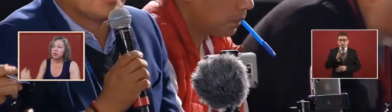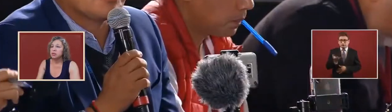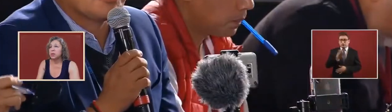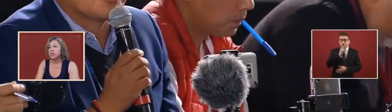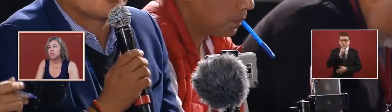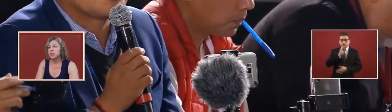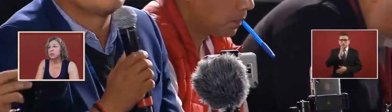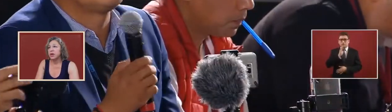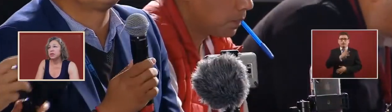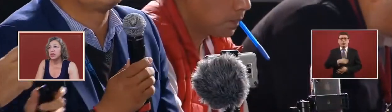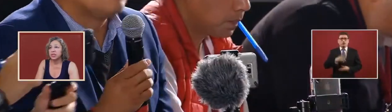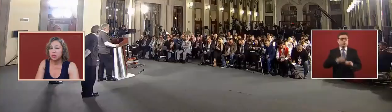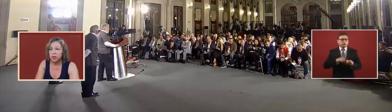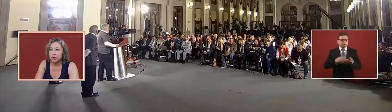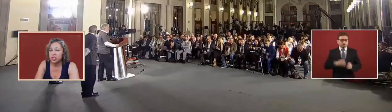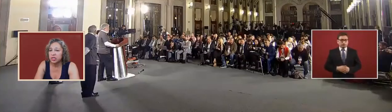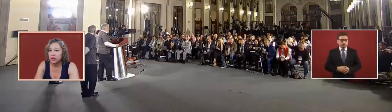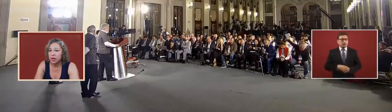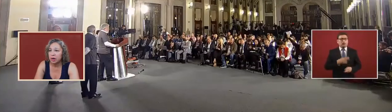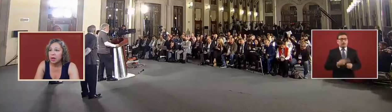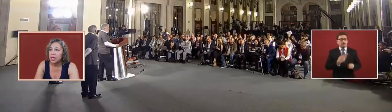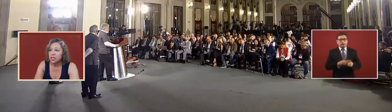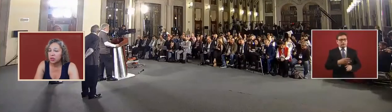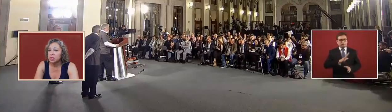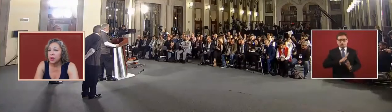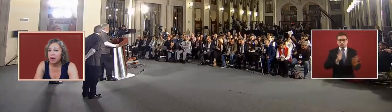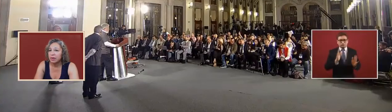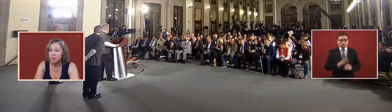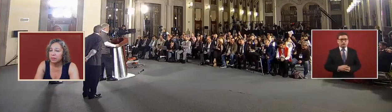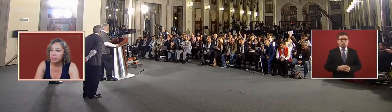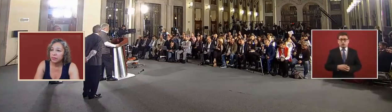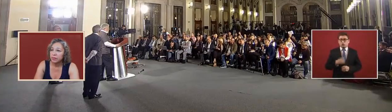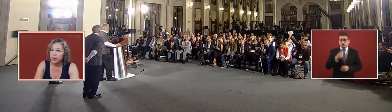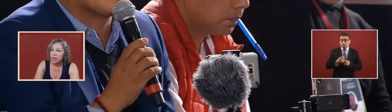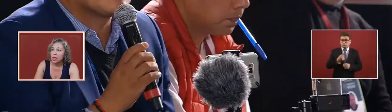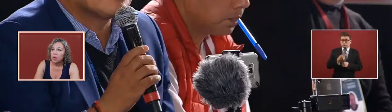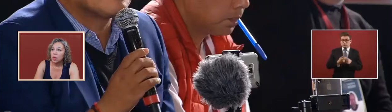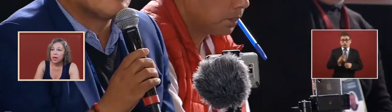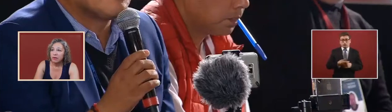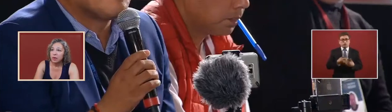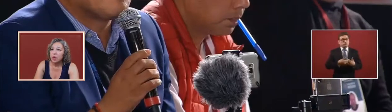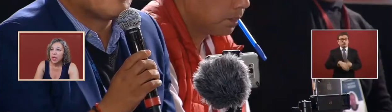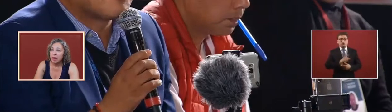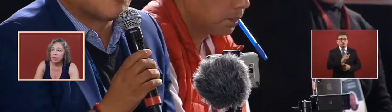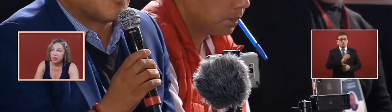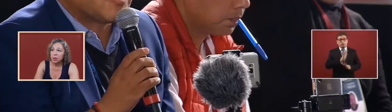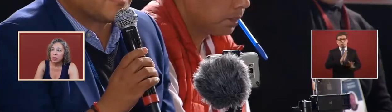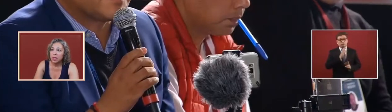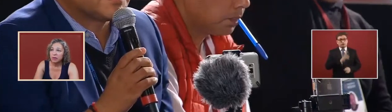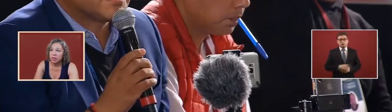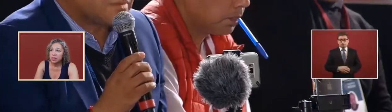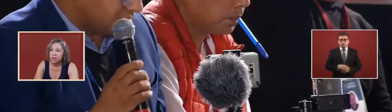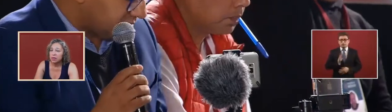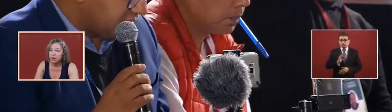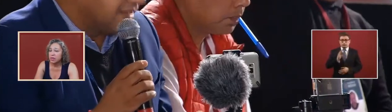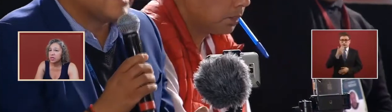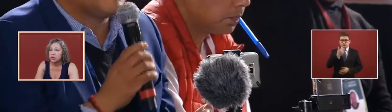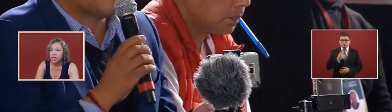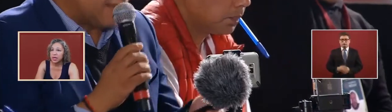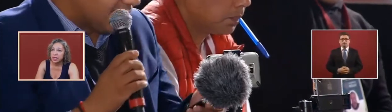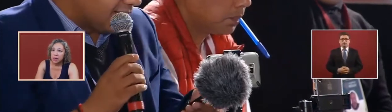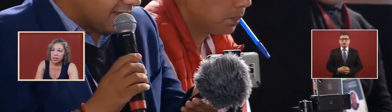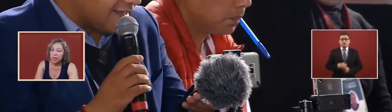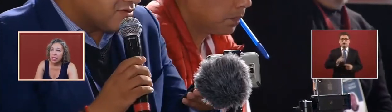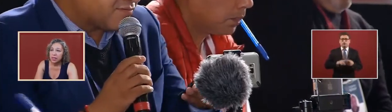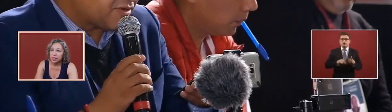response to the parents as to where their children are as soon as we have it whenever we have it we will give it there is